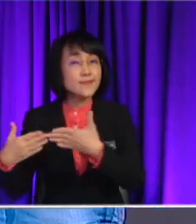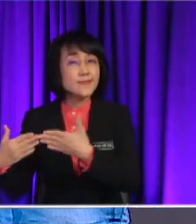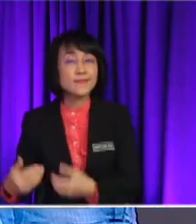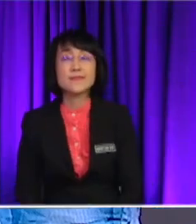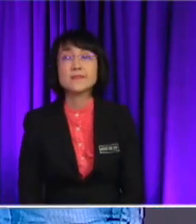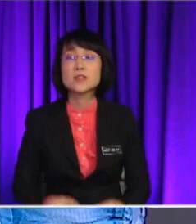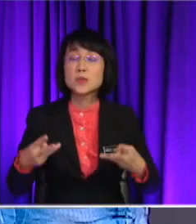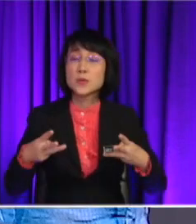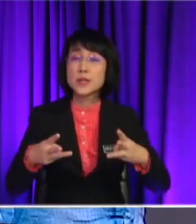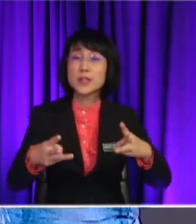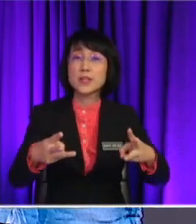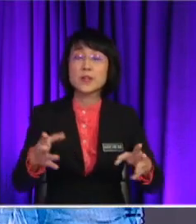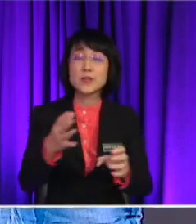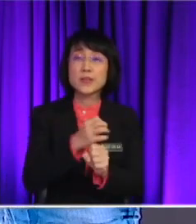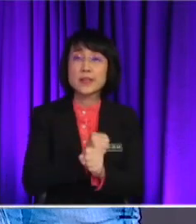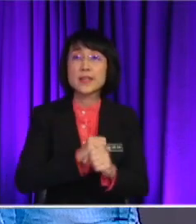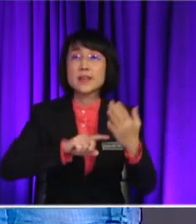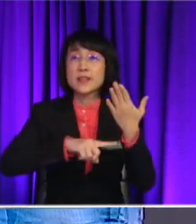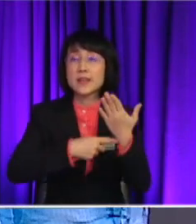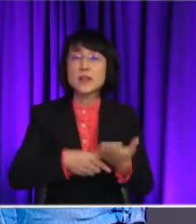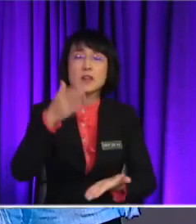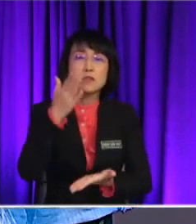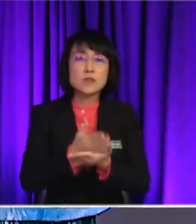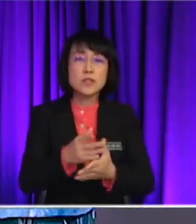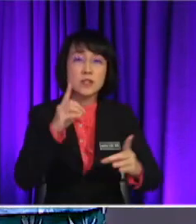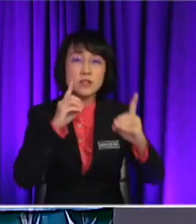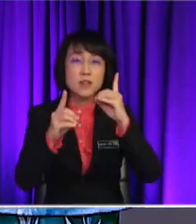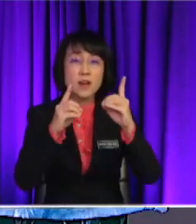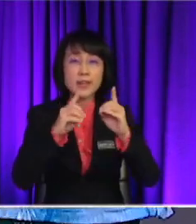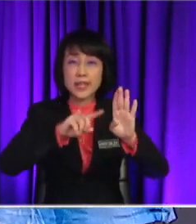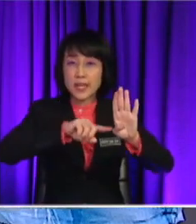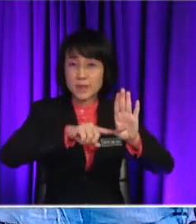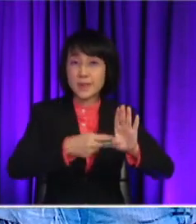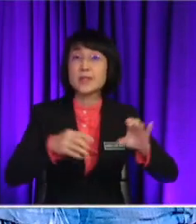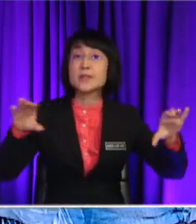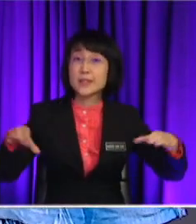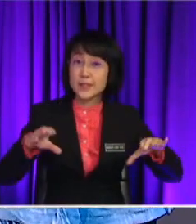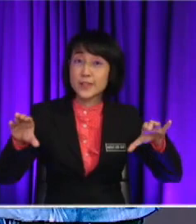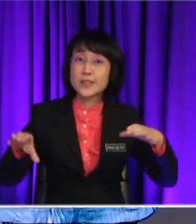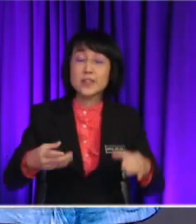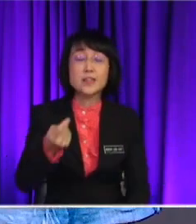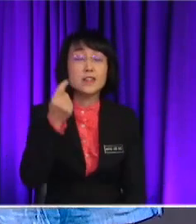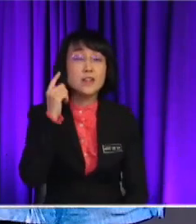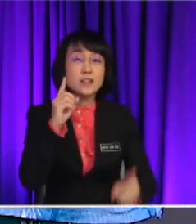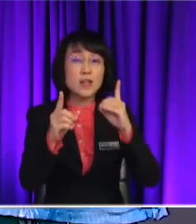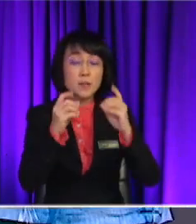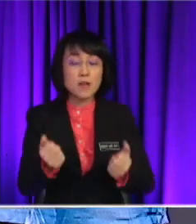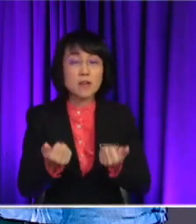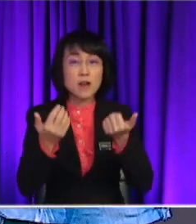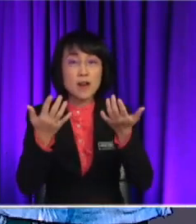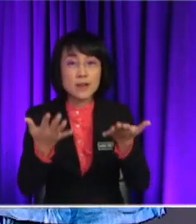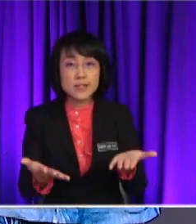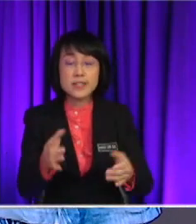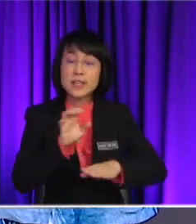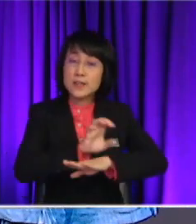the way to get started is to quick talking and begin doing. So, just now, we mentioned about the causes and effects of air pollution. So, now,